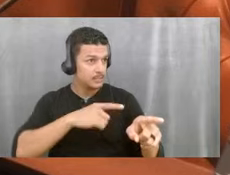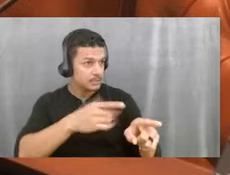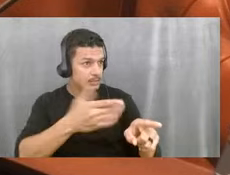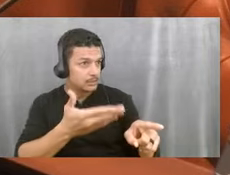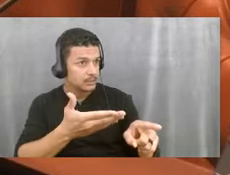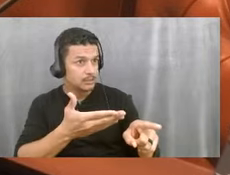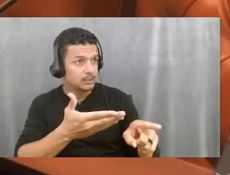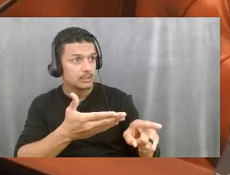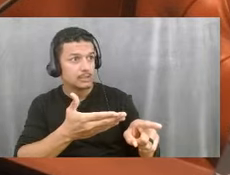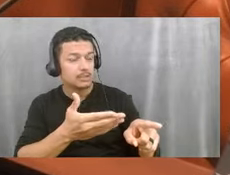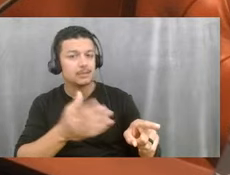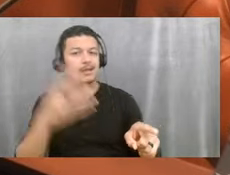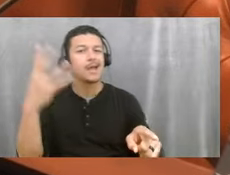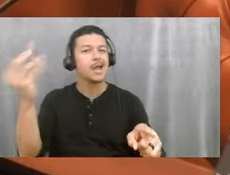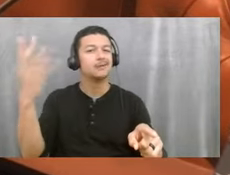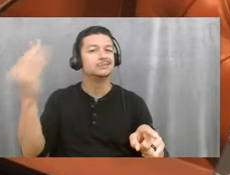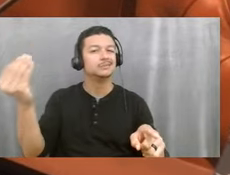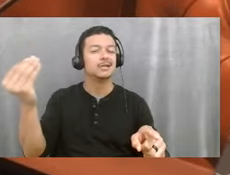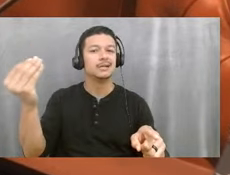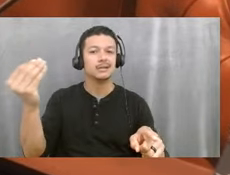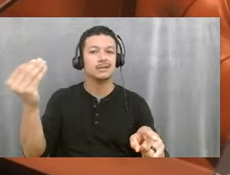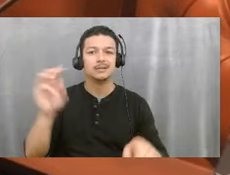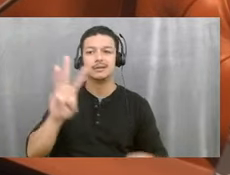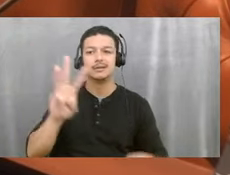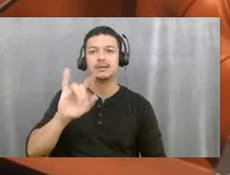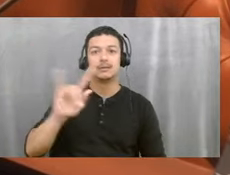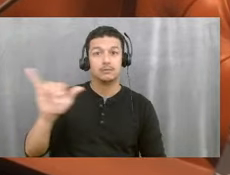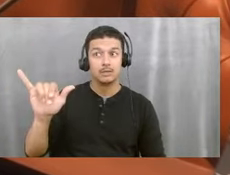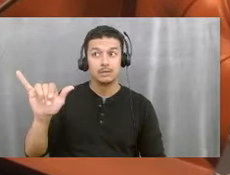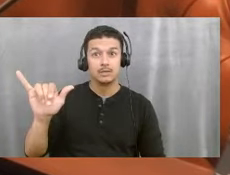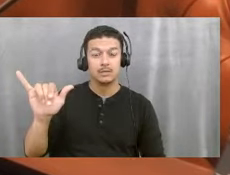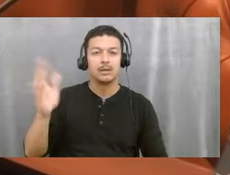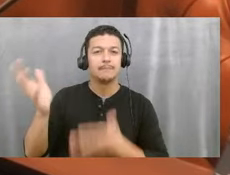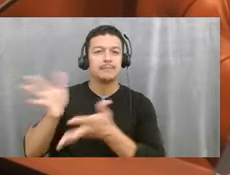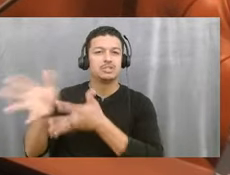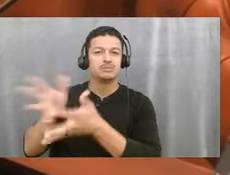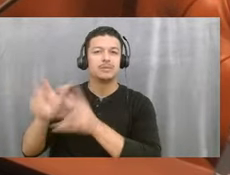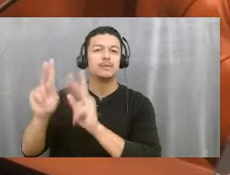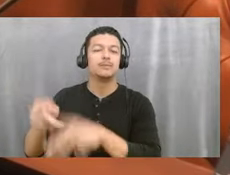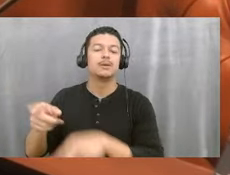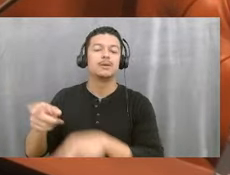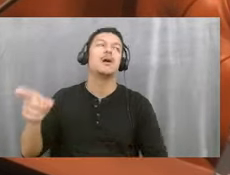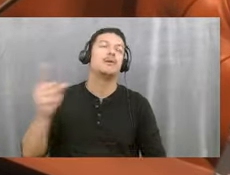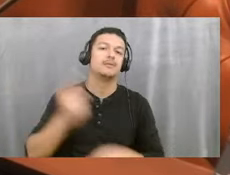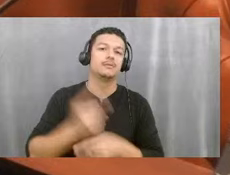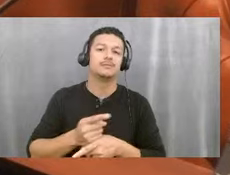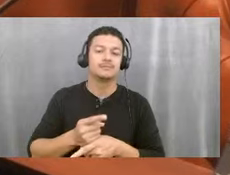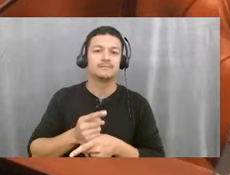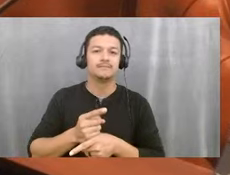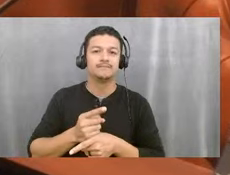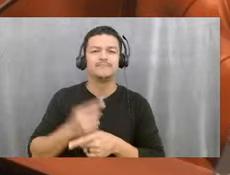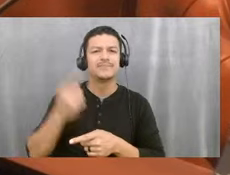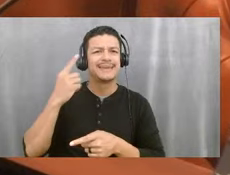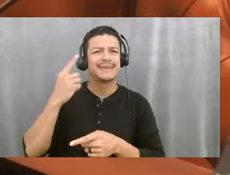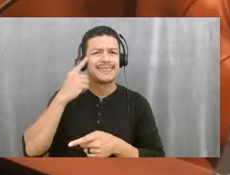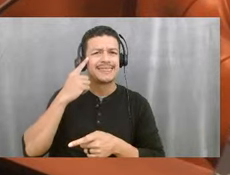He's outside with the... Witty. He might be speaking to the person. Oh, is all of them there? I know there's...